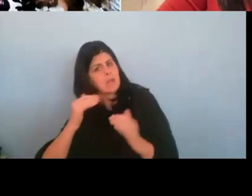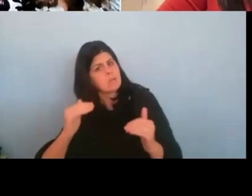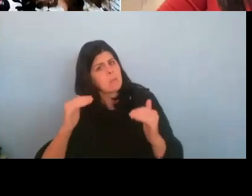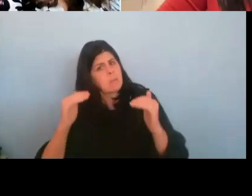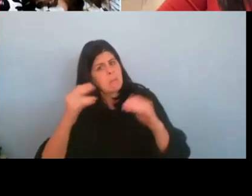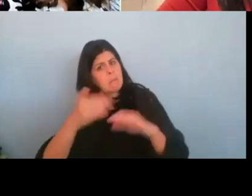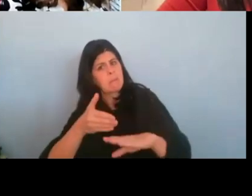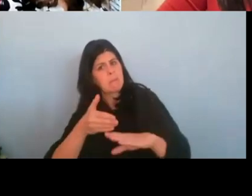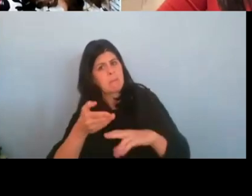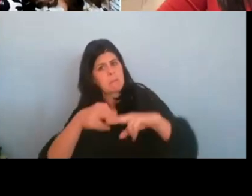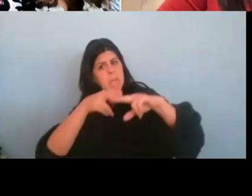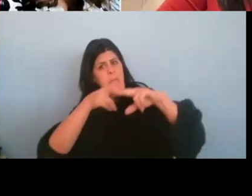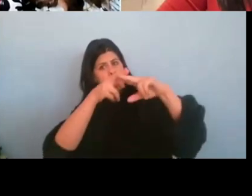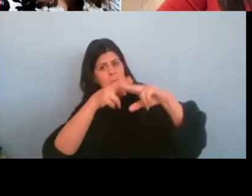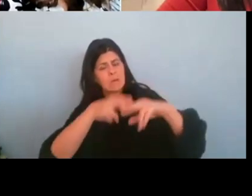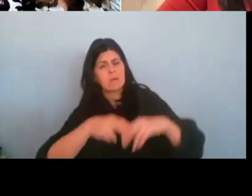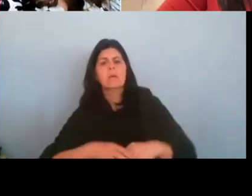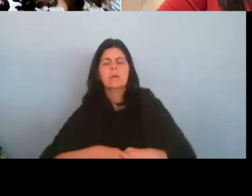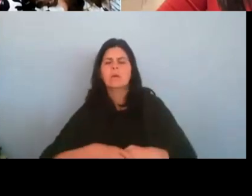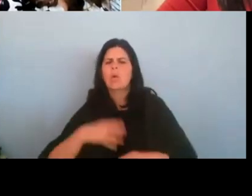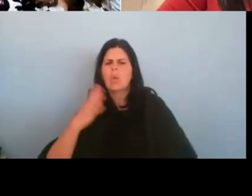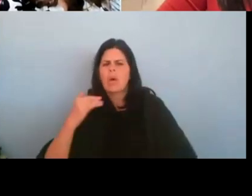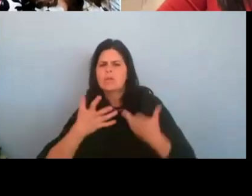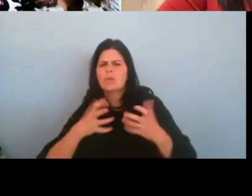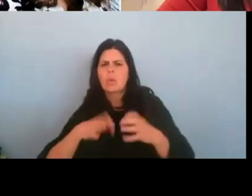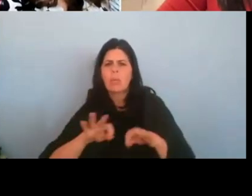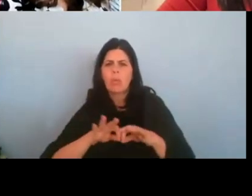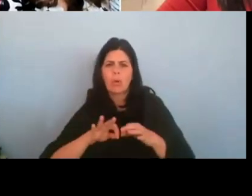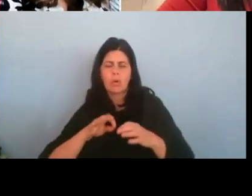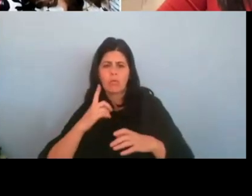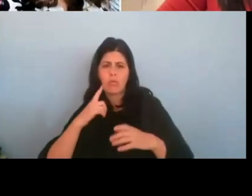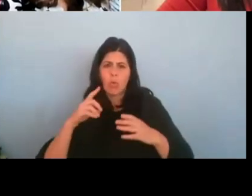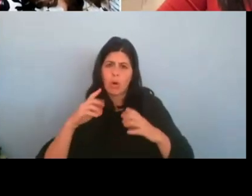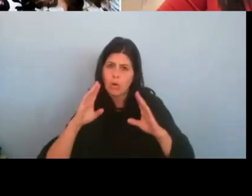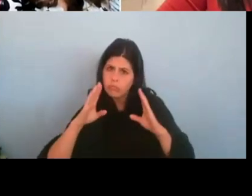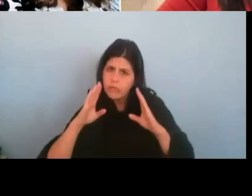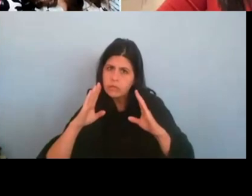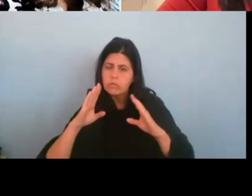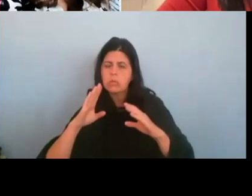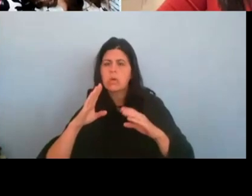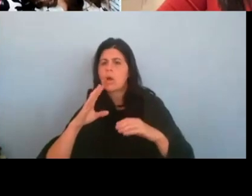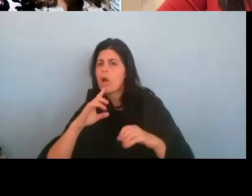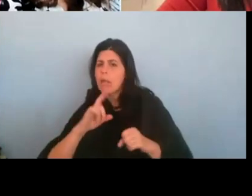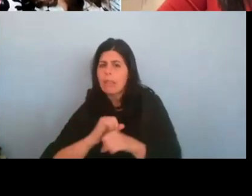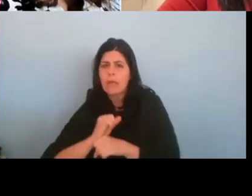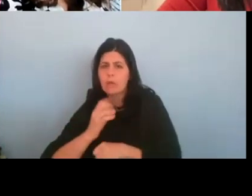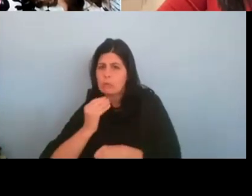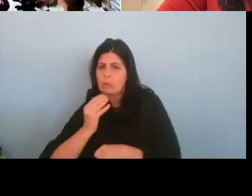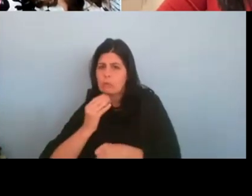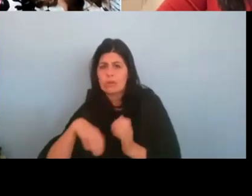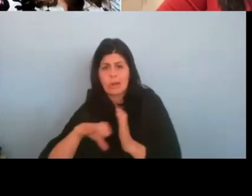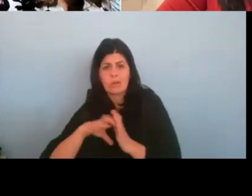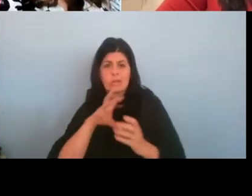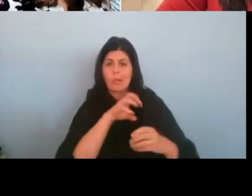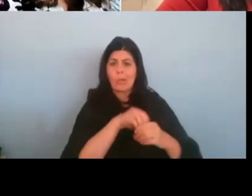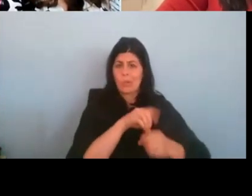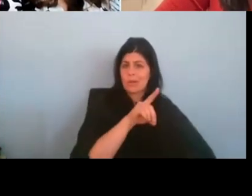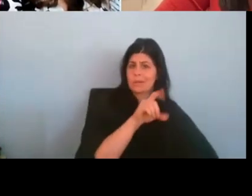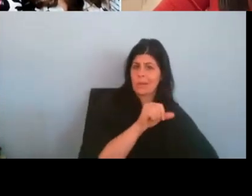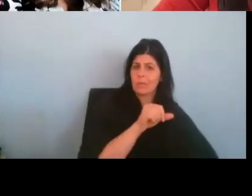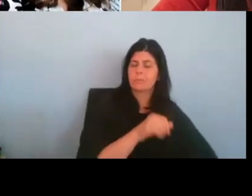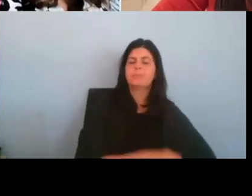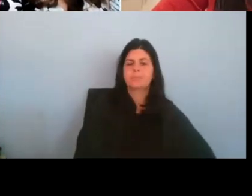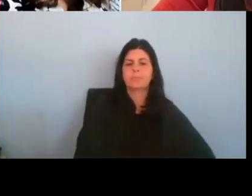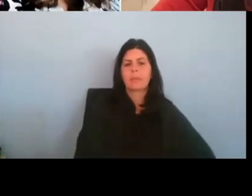make films that feature authentic Jewish characters, including those who are disabled? Yeah, I think